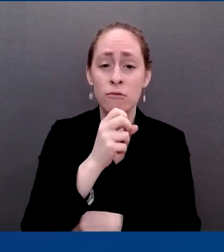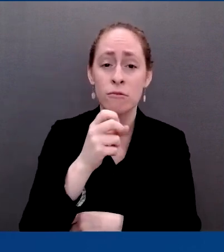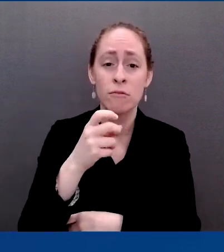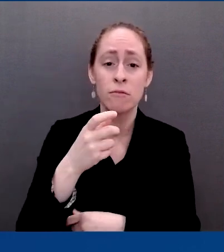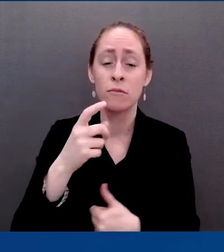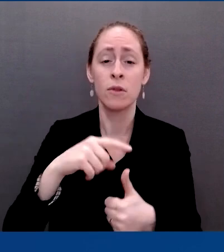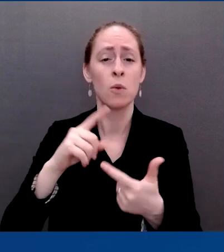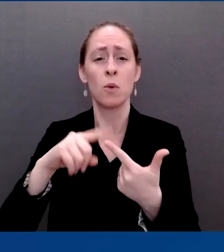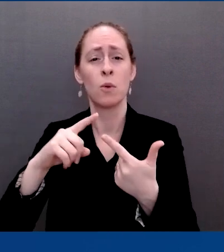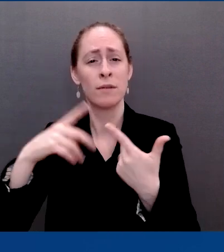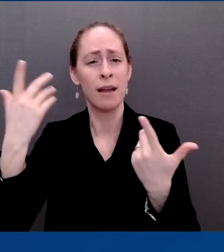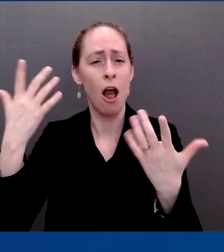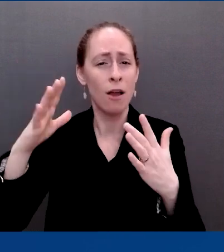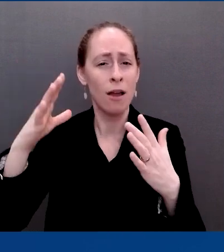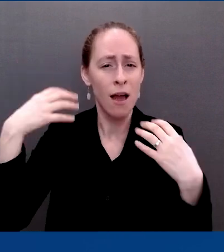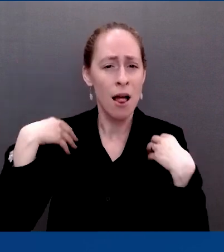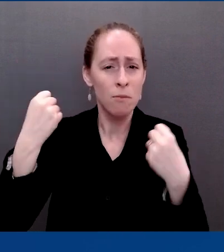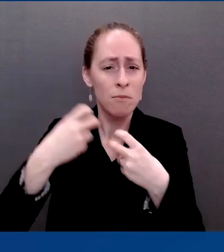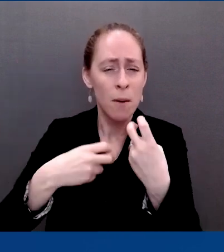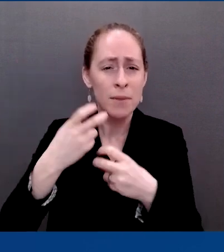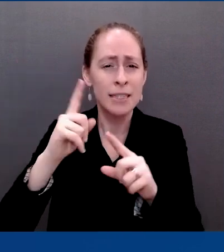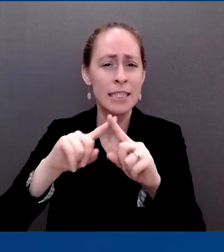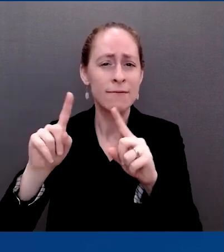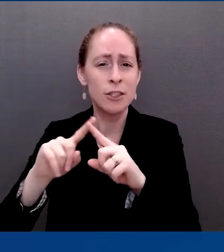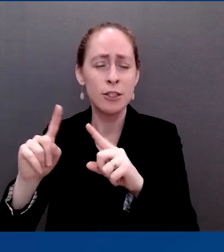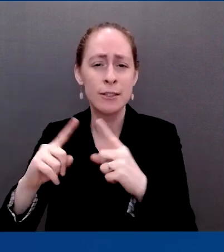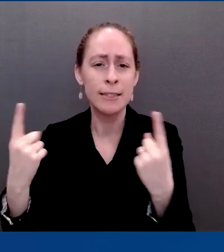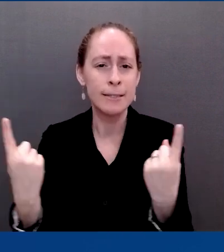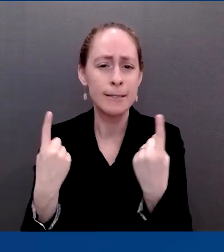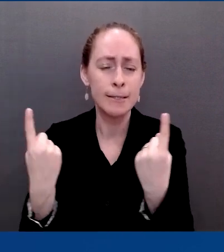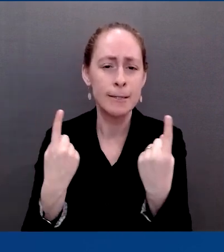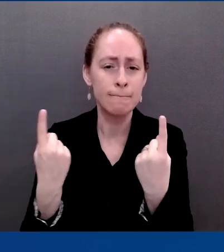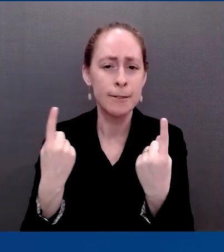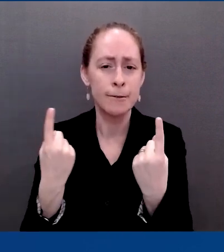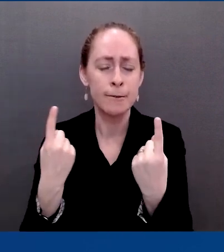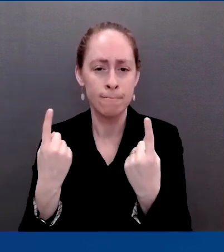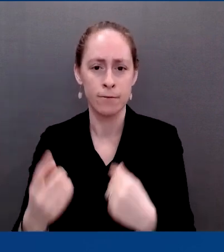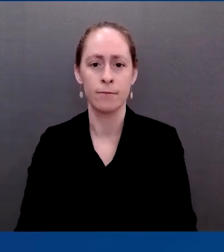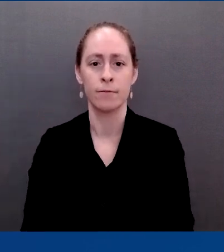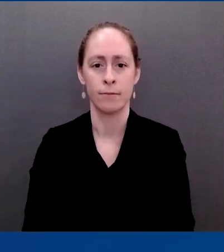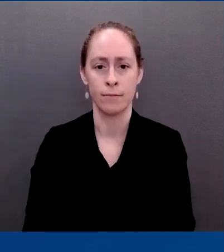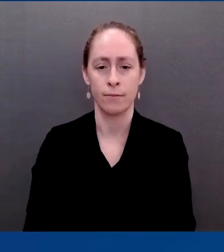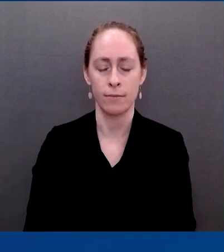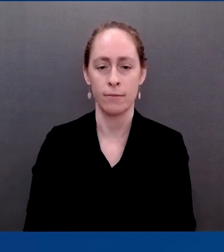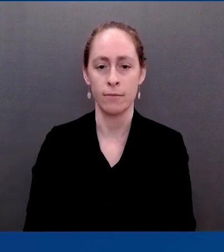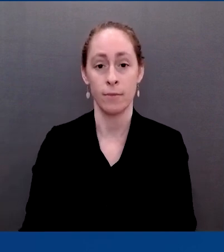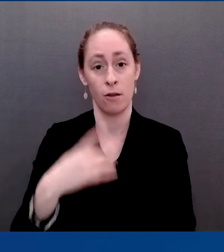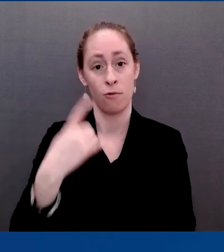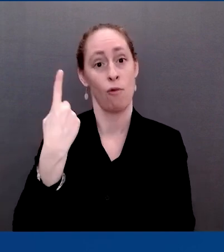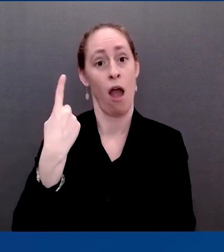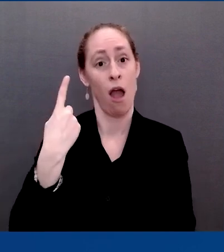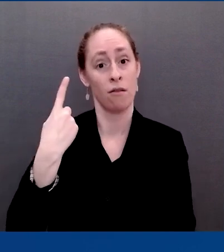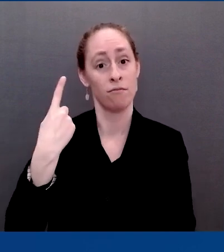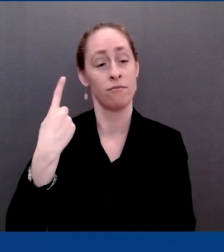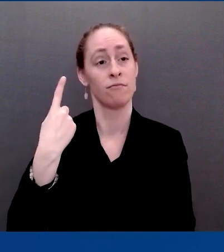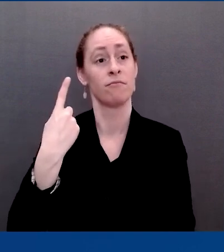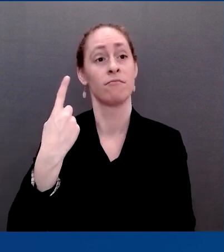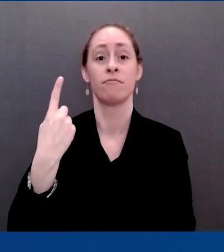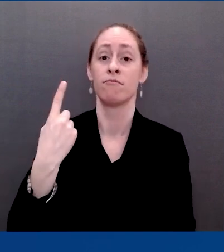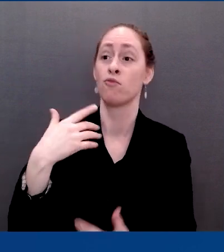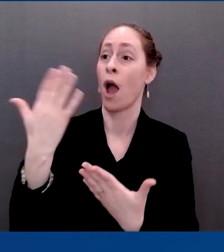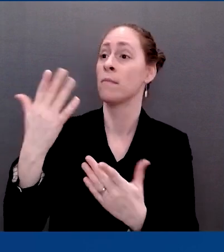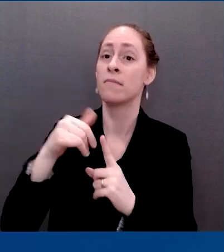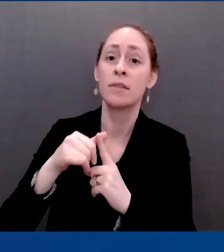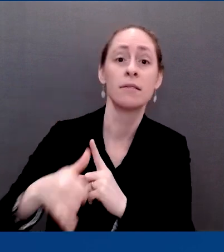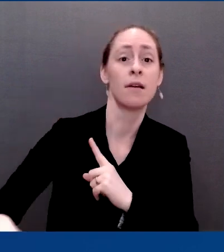of recommendations that would be across the board for everyone that very likely would take into account what subset of people have